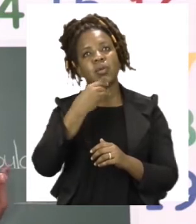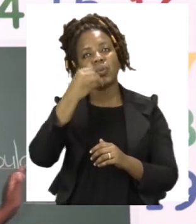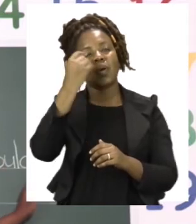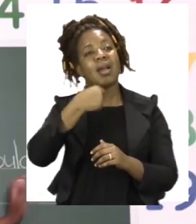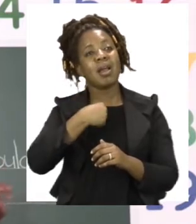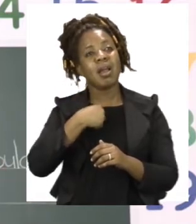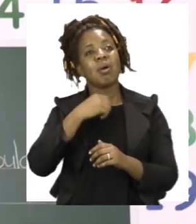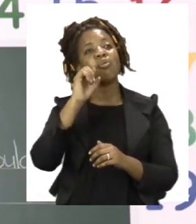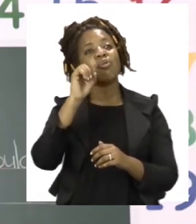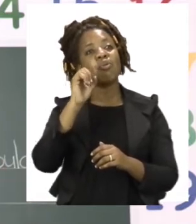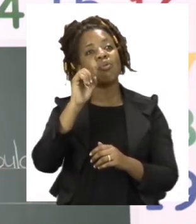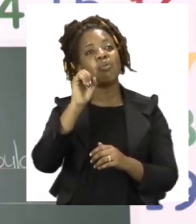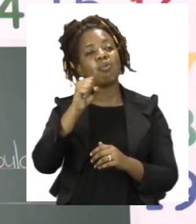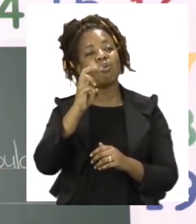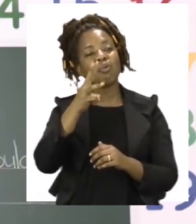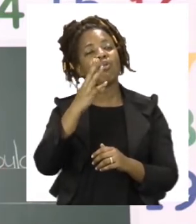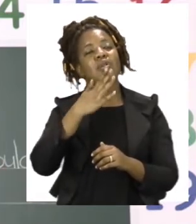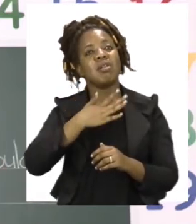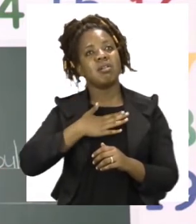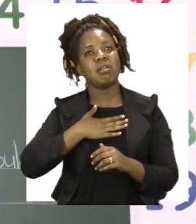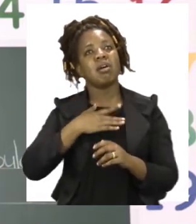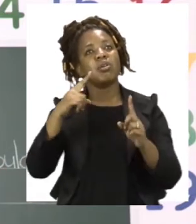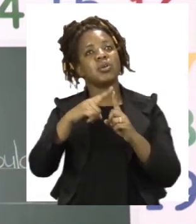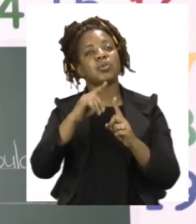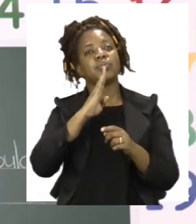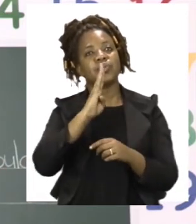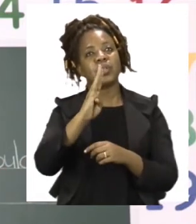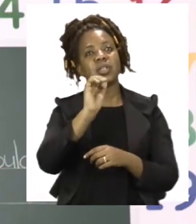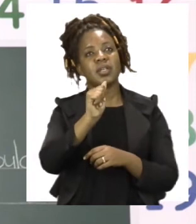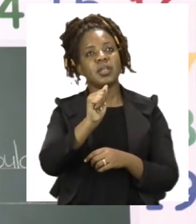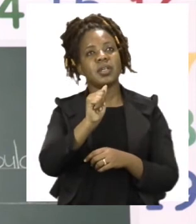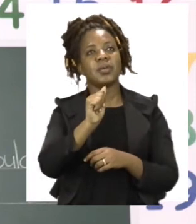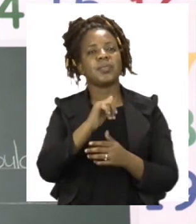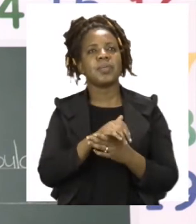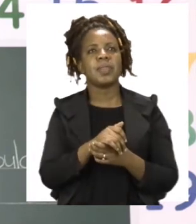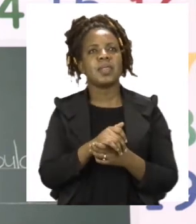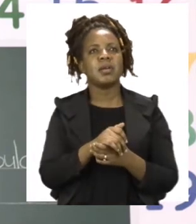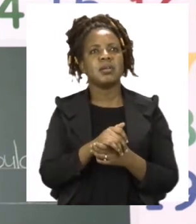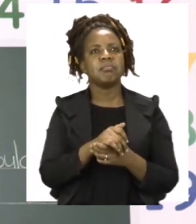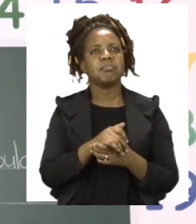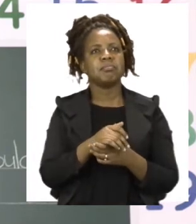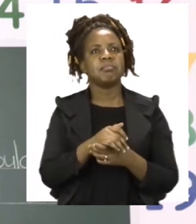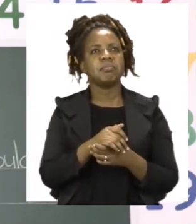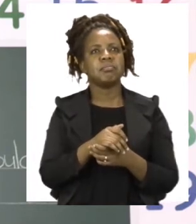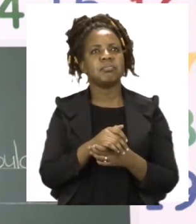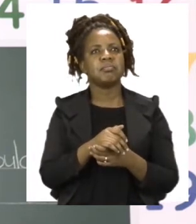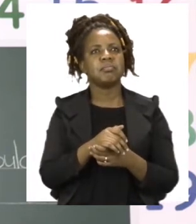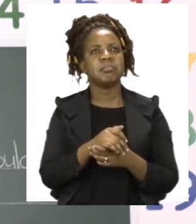adult, I would like to be a. In my case, I'm already what I wanted